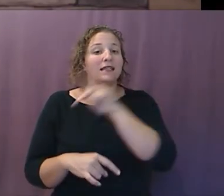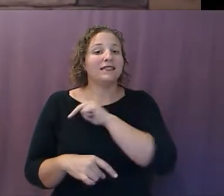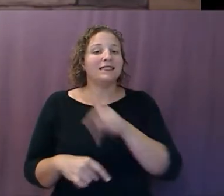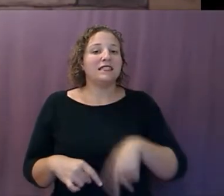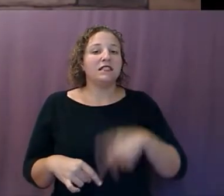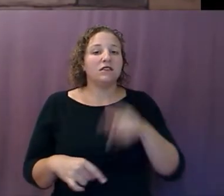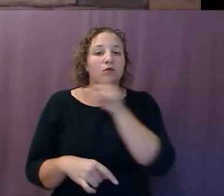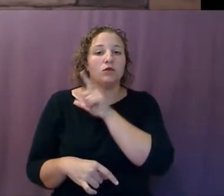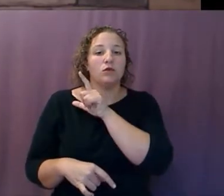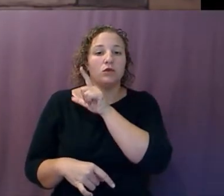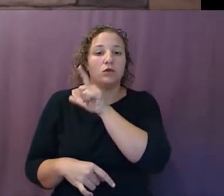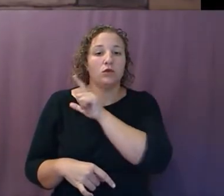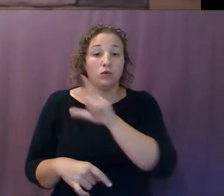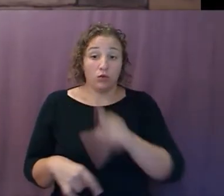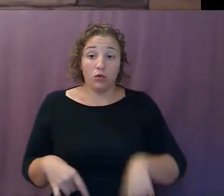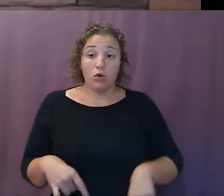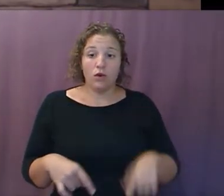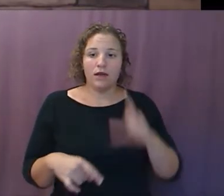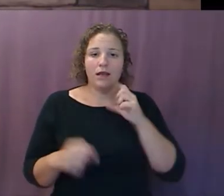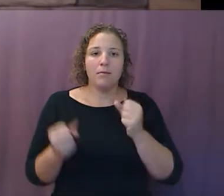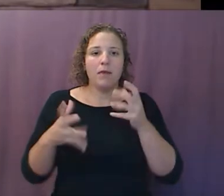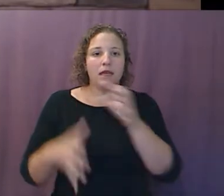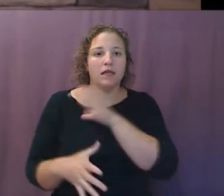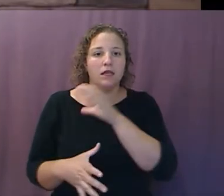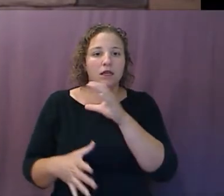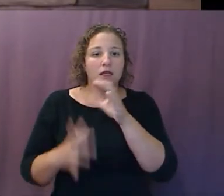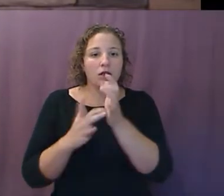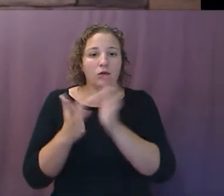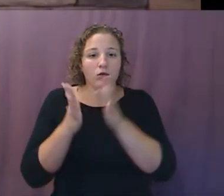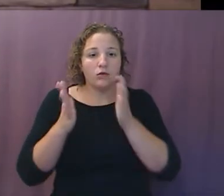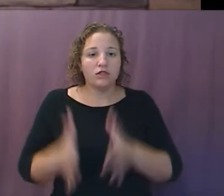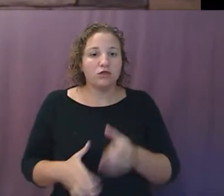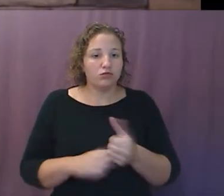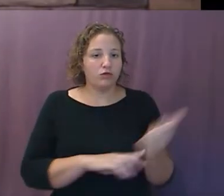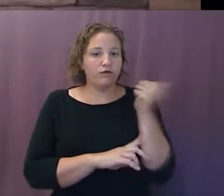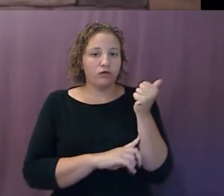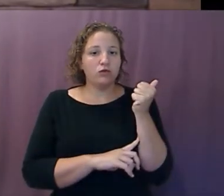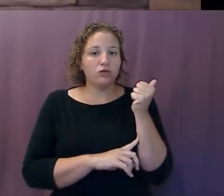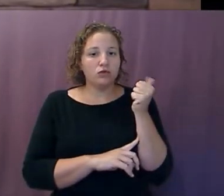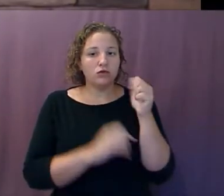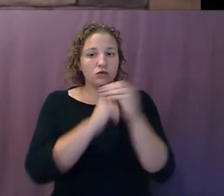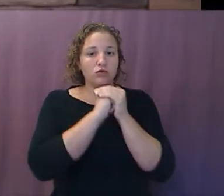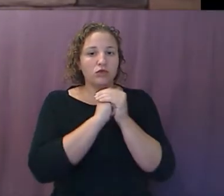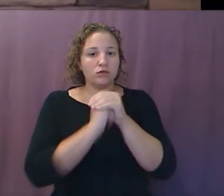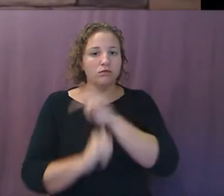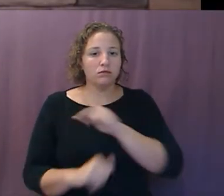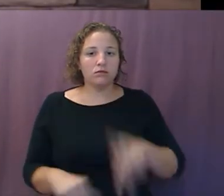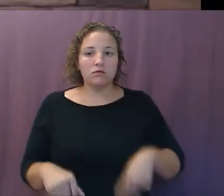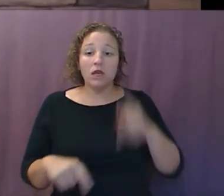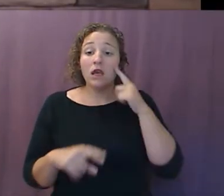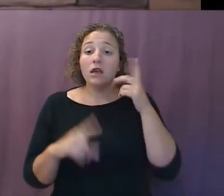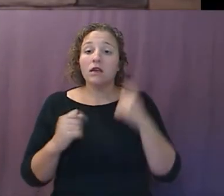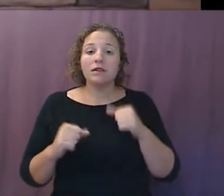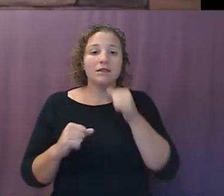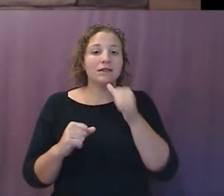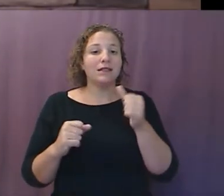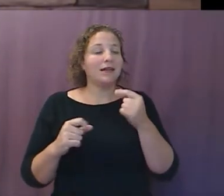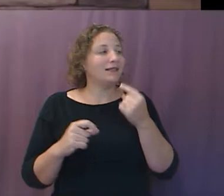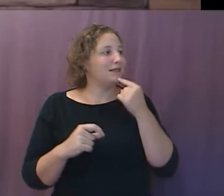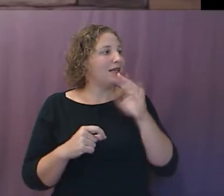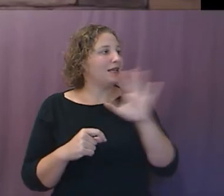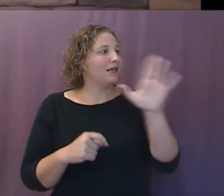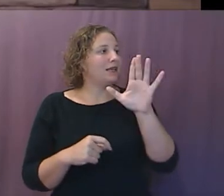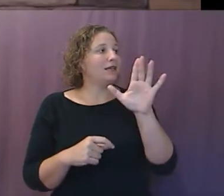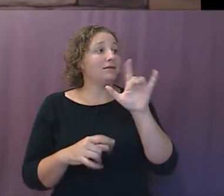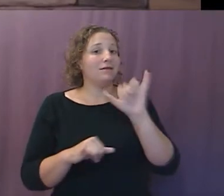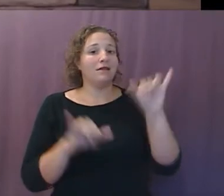many of the Christians refused to do that and were thrown into the arena and died in the gladiator fights and other things because they would not say Caesar is